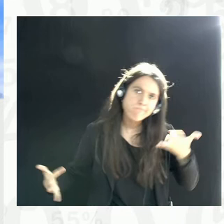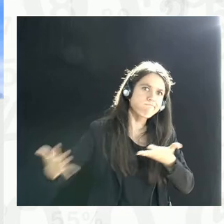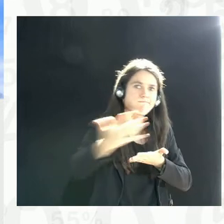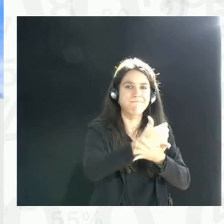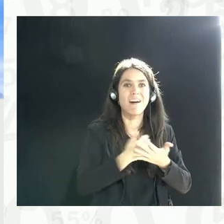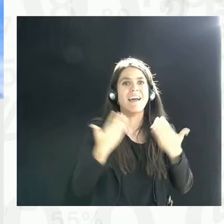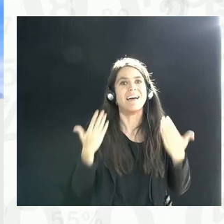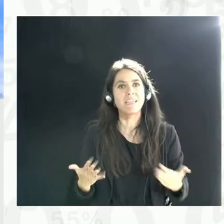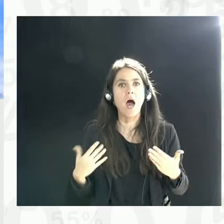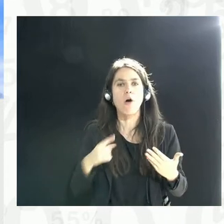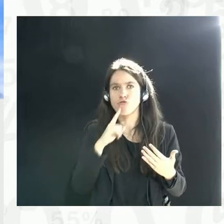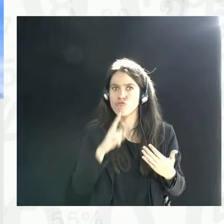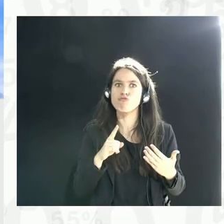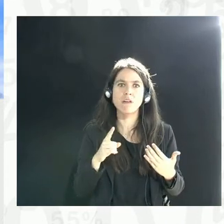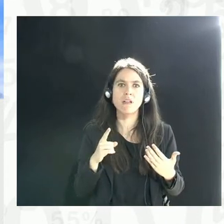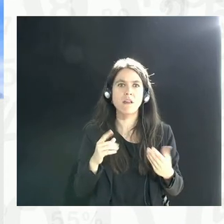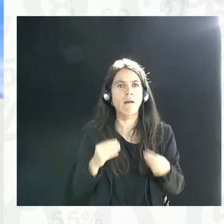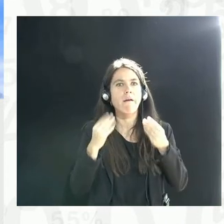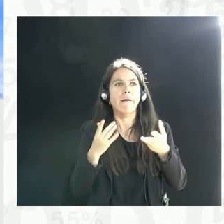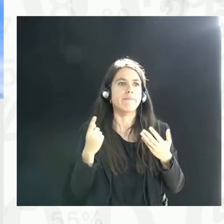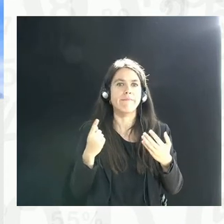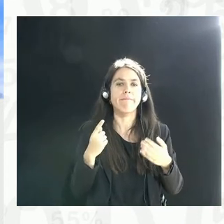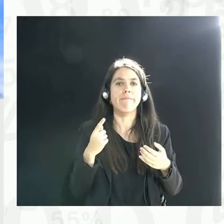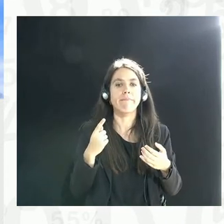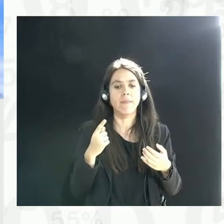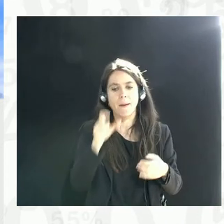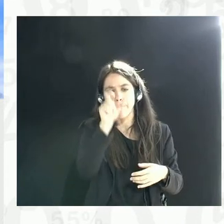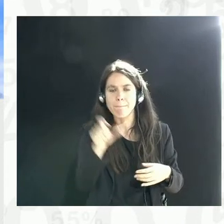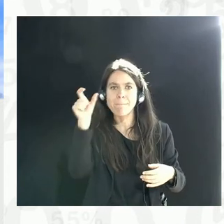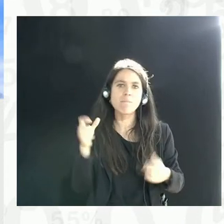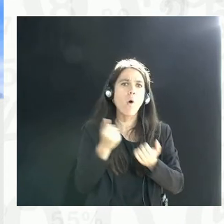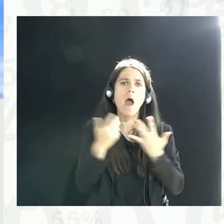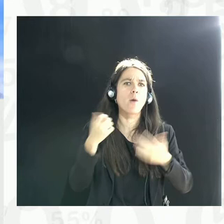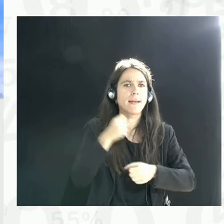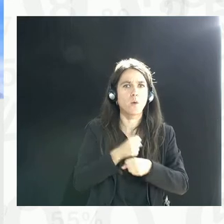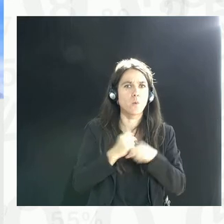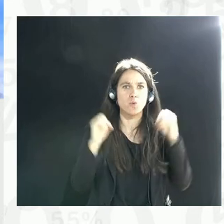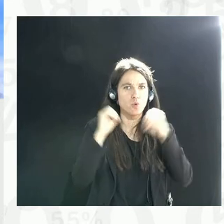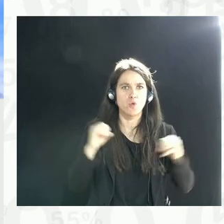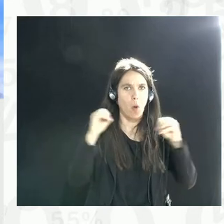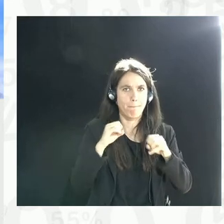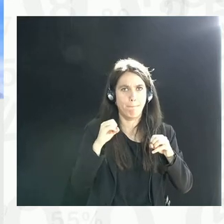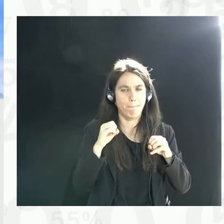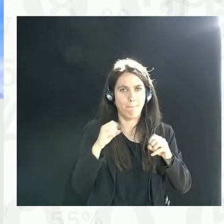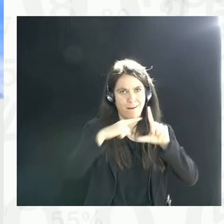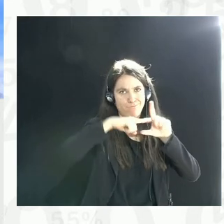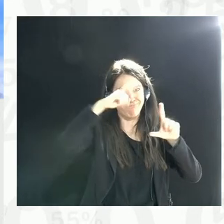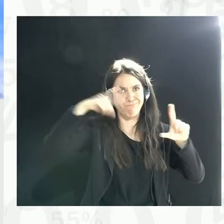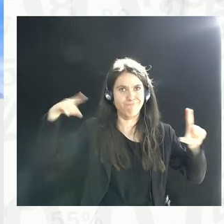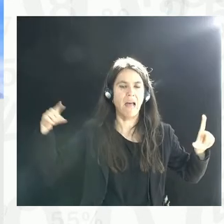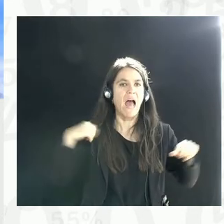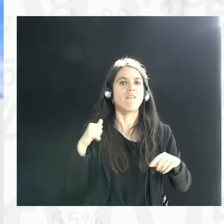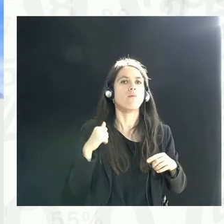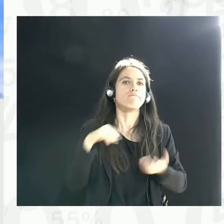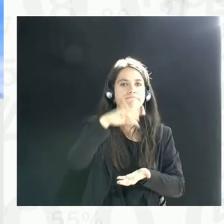instead of getting, for example, unemployment data which is reported centrally on the first Friday of